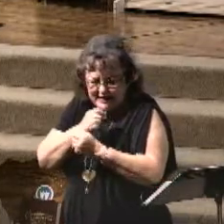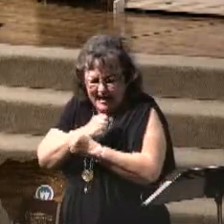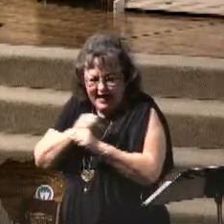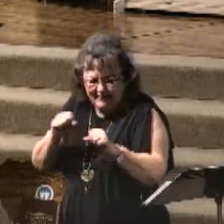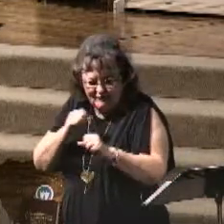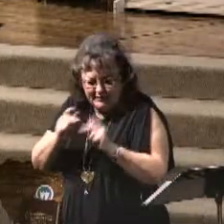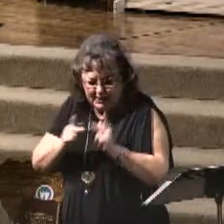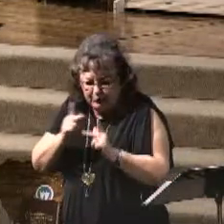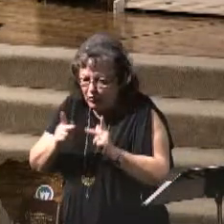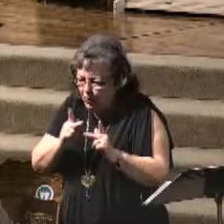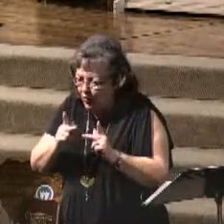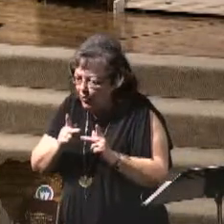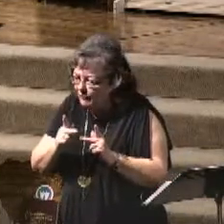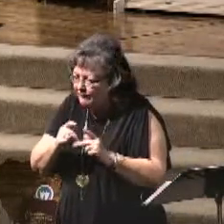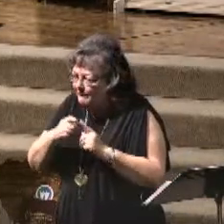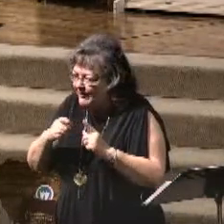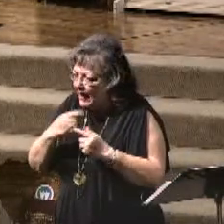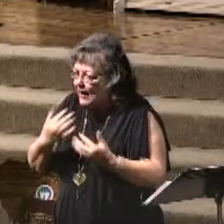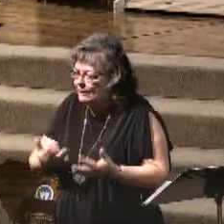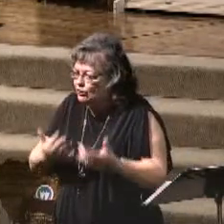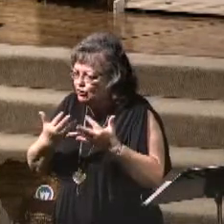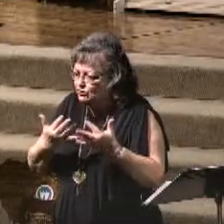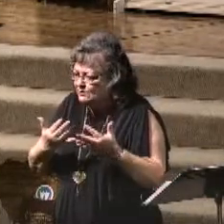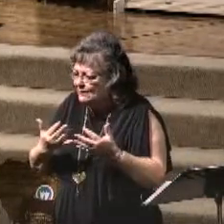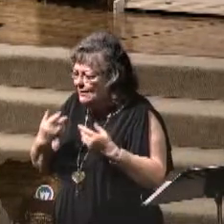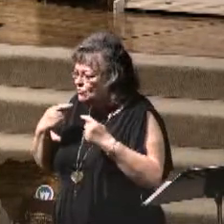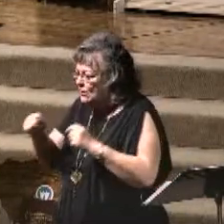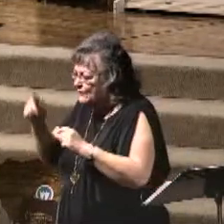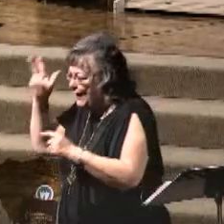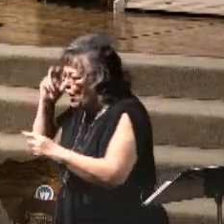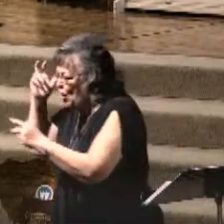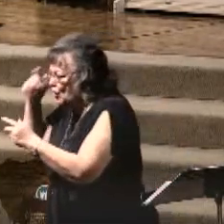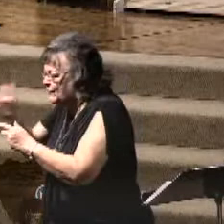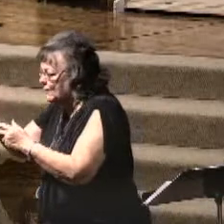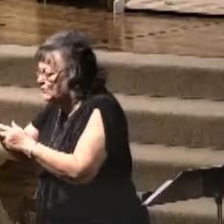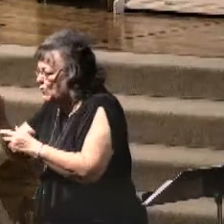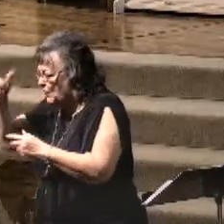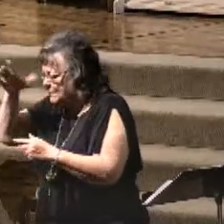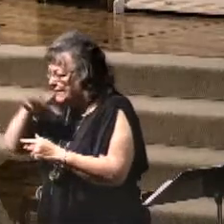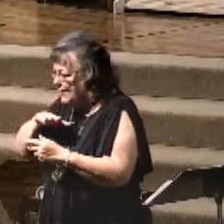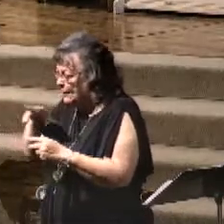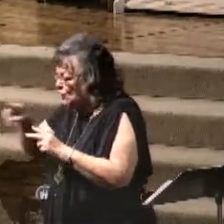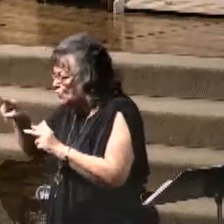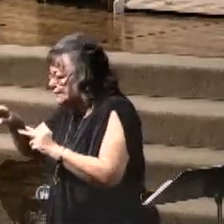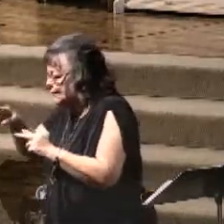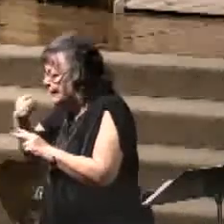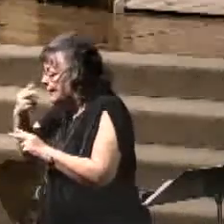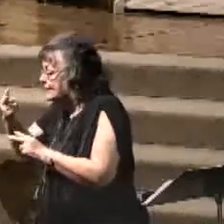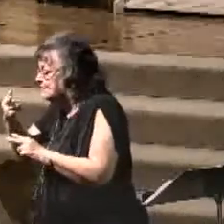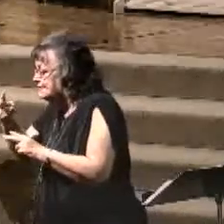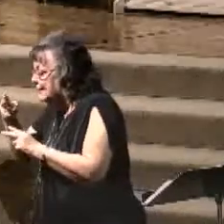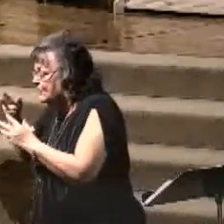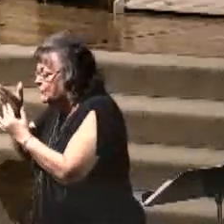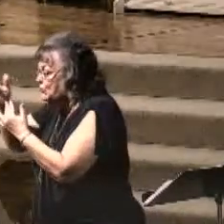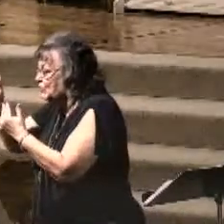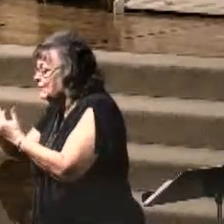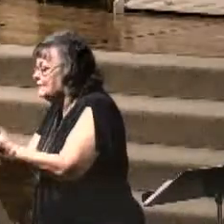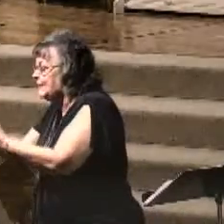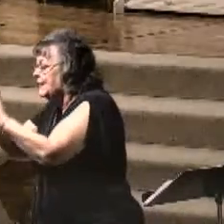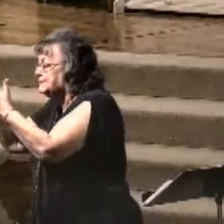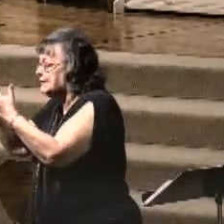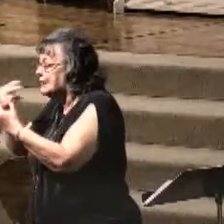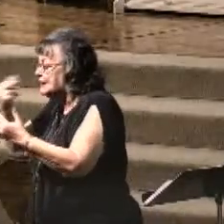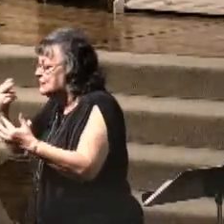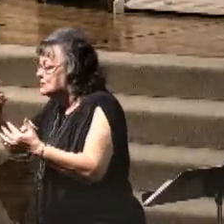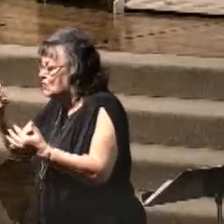trying to find some way to get these children. They heard them. One man, he looked, and he could see through the flames. He